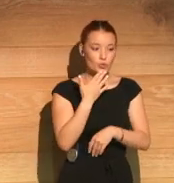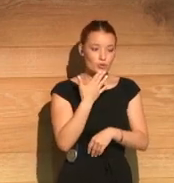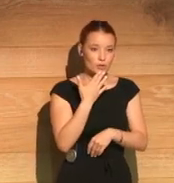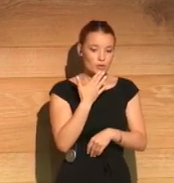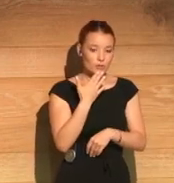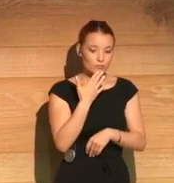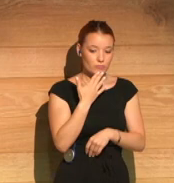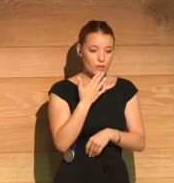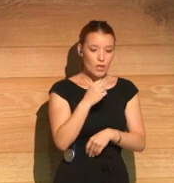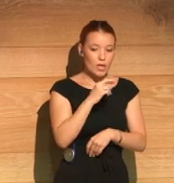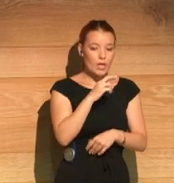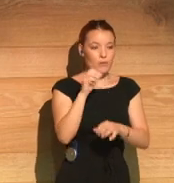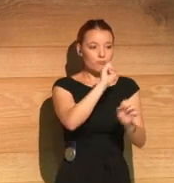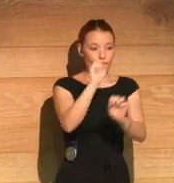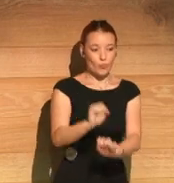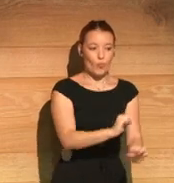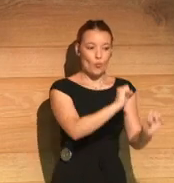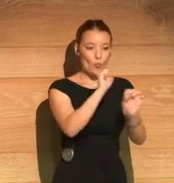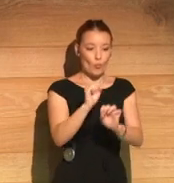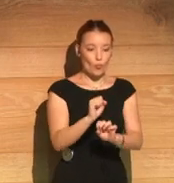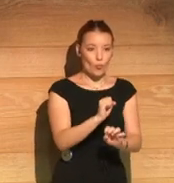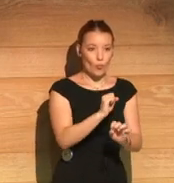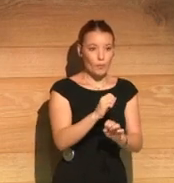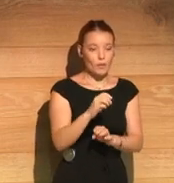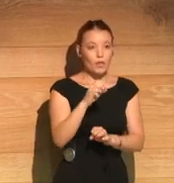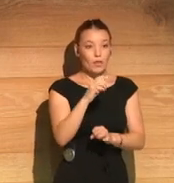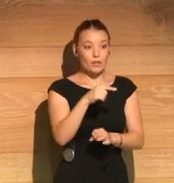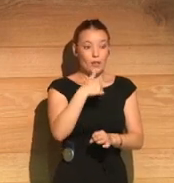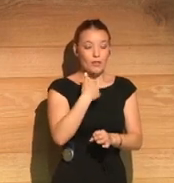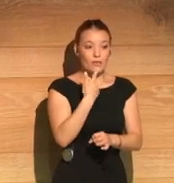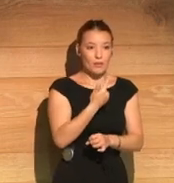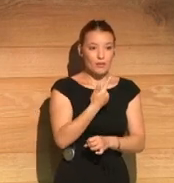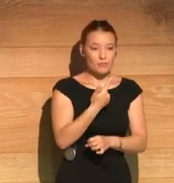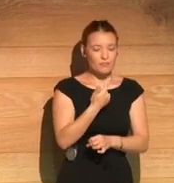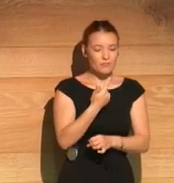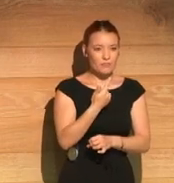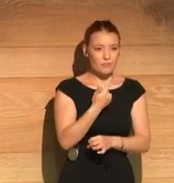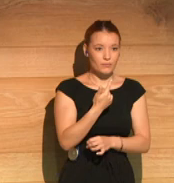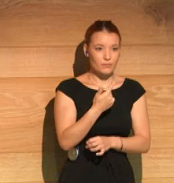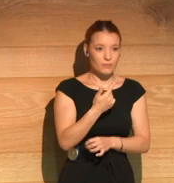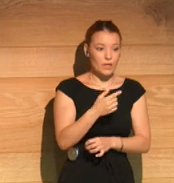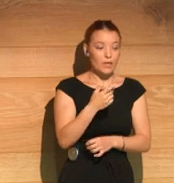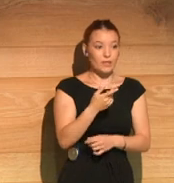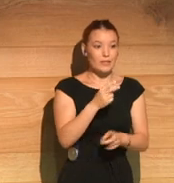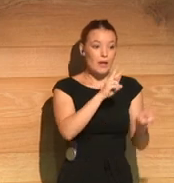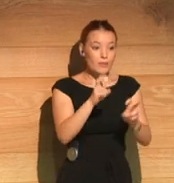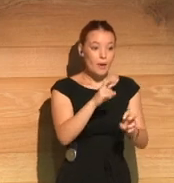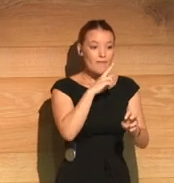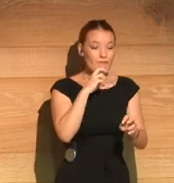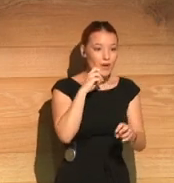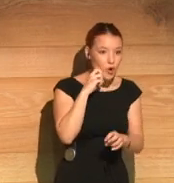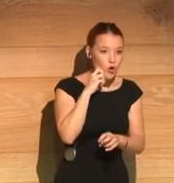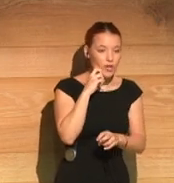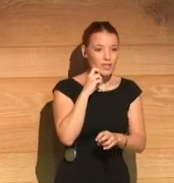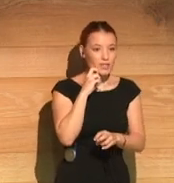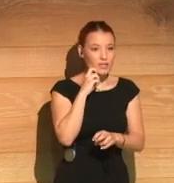seen as the spiritual reserve of Europe, of the West. You know, like in the Franco's era,